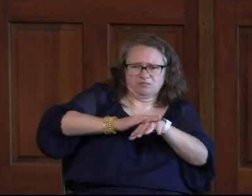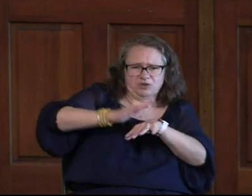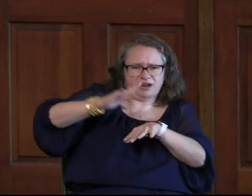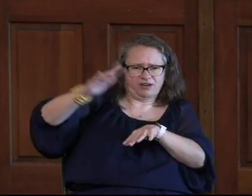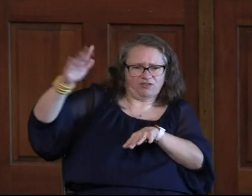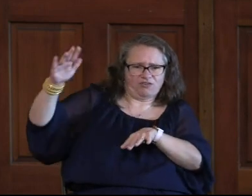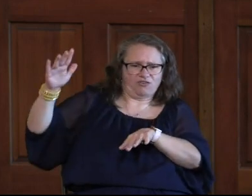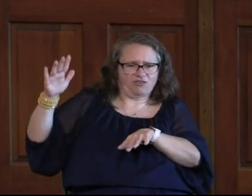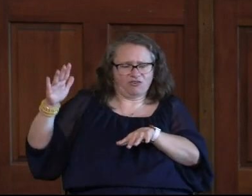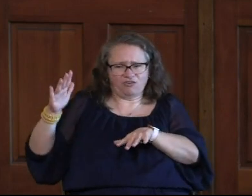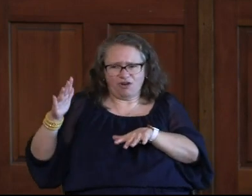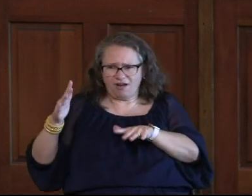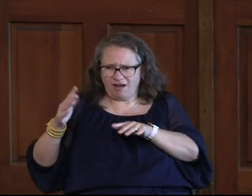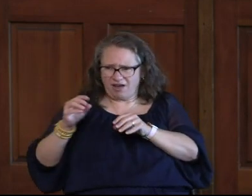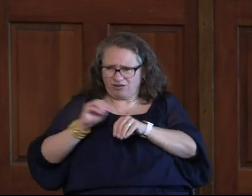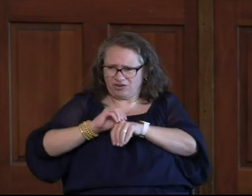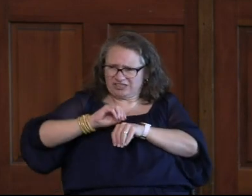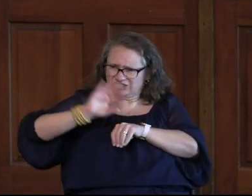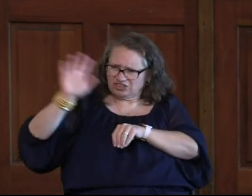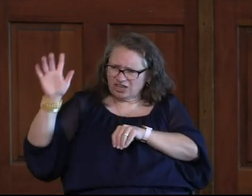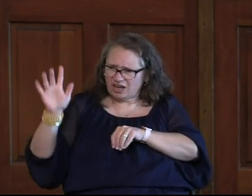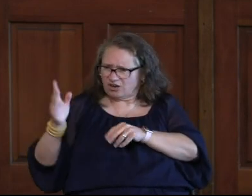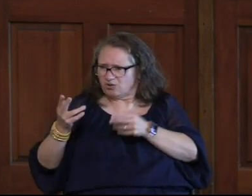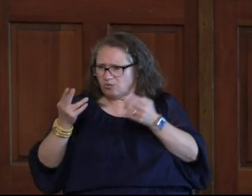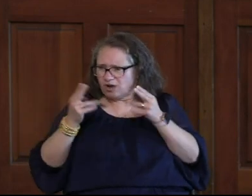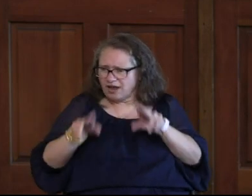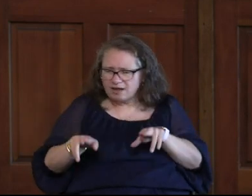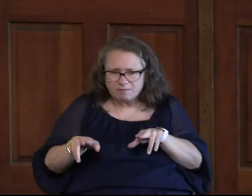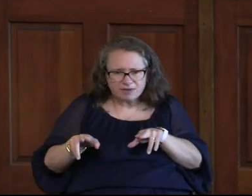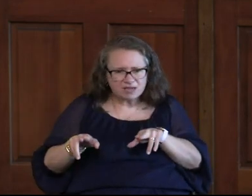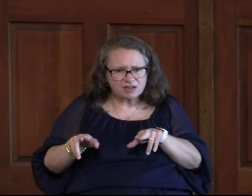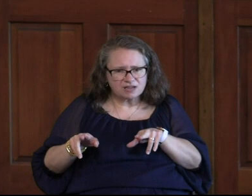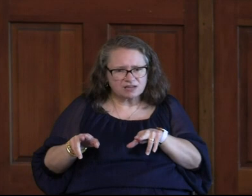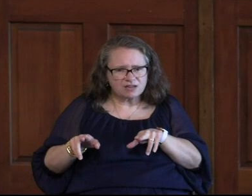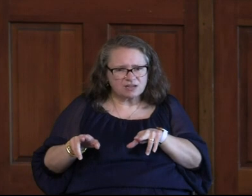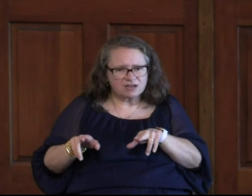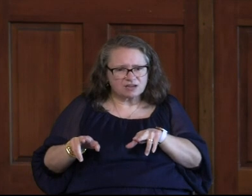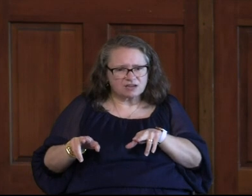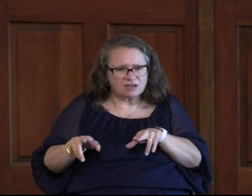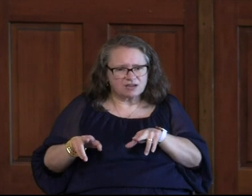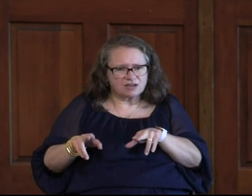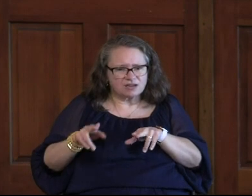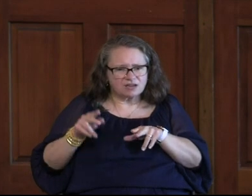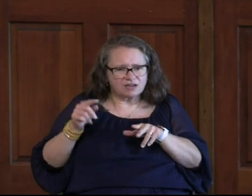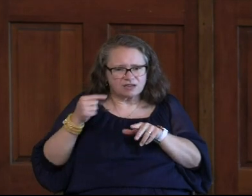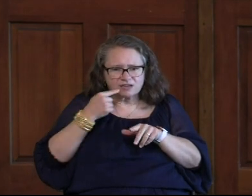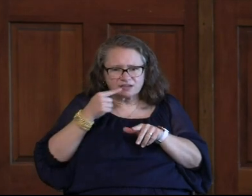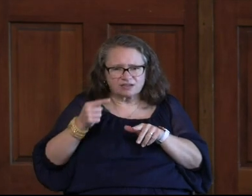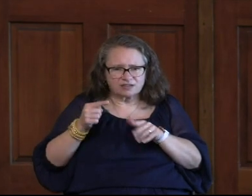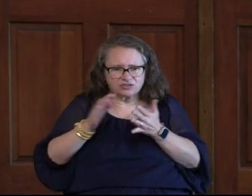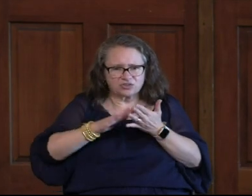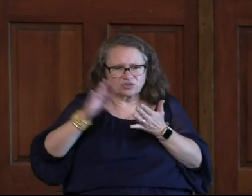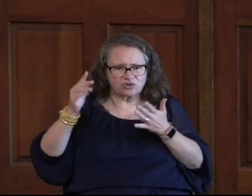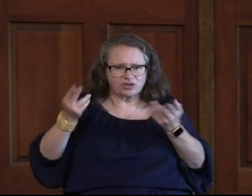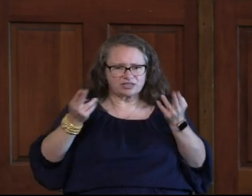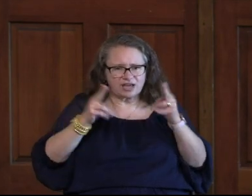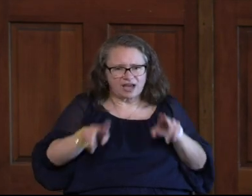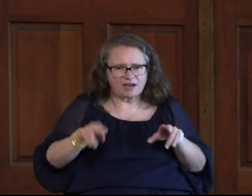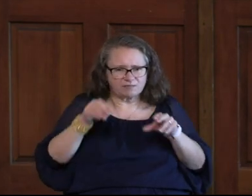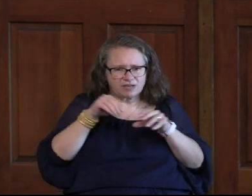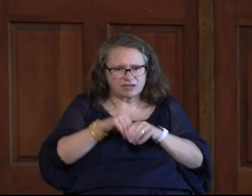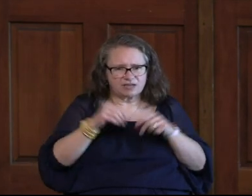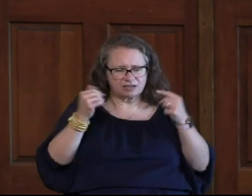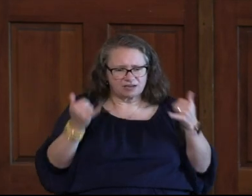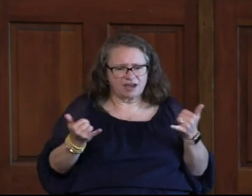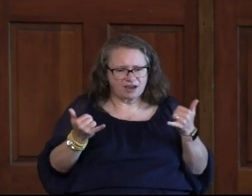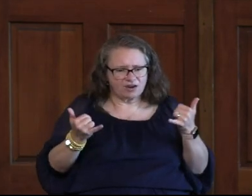Seen I Don't Know If He's Shining Or What Is Happening Here But There Is Some Kind Of Shekinah Glory Happening In This